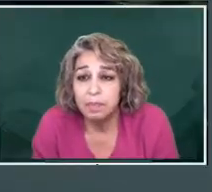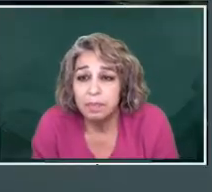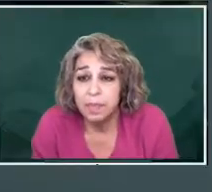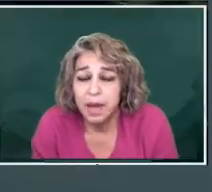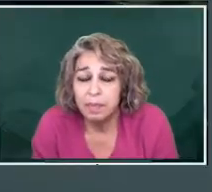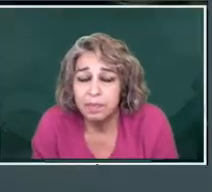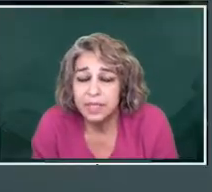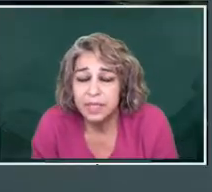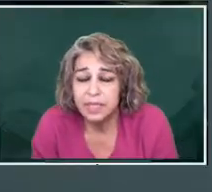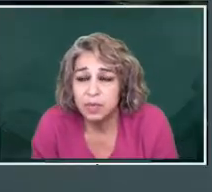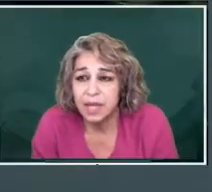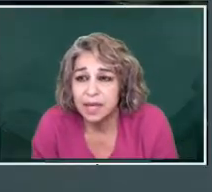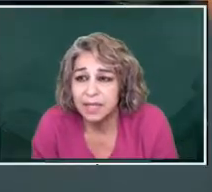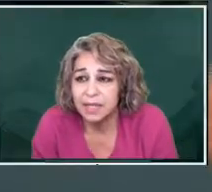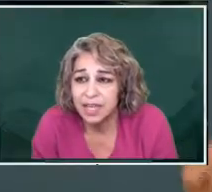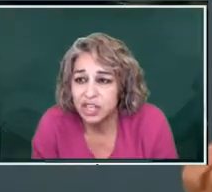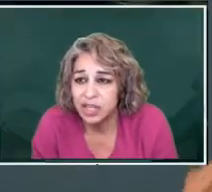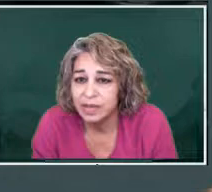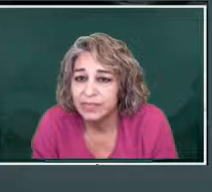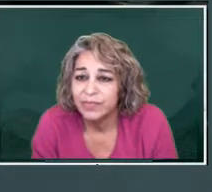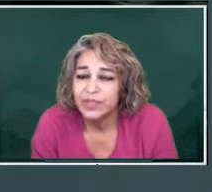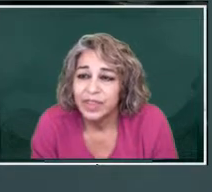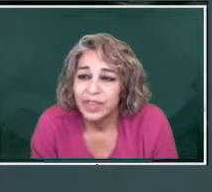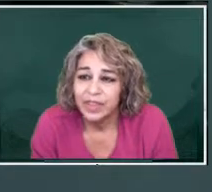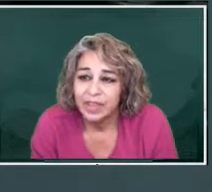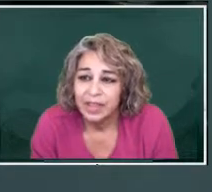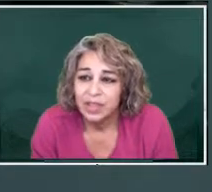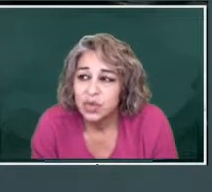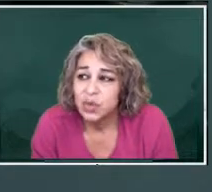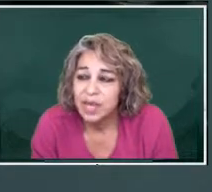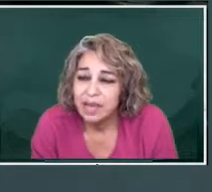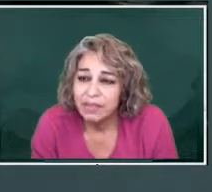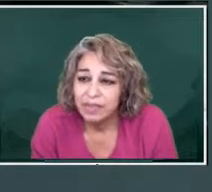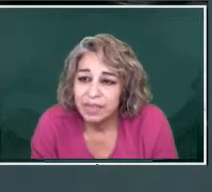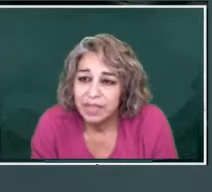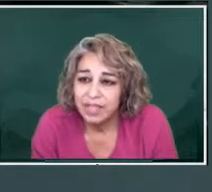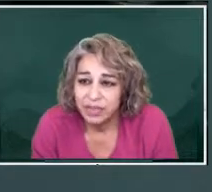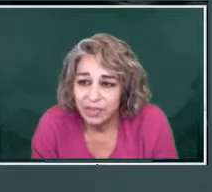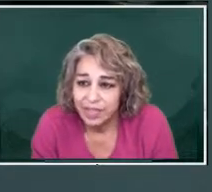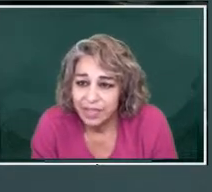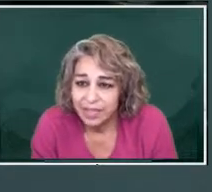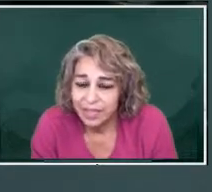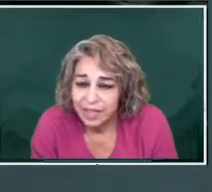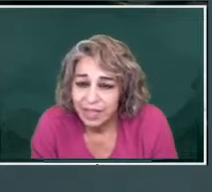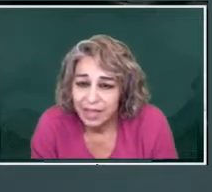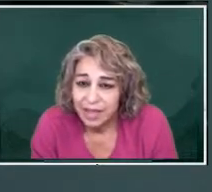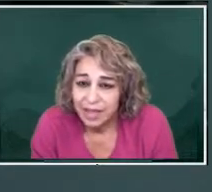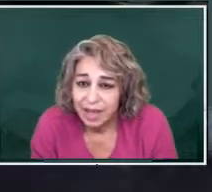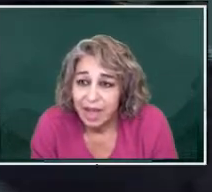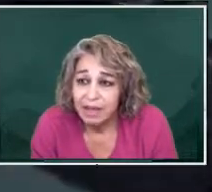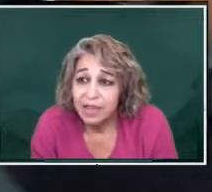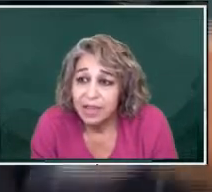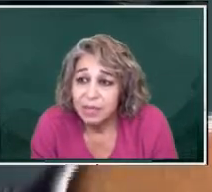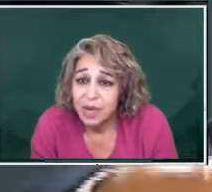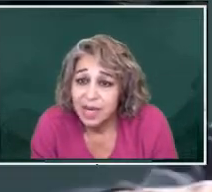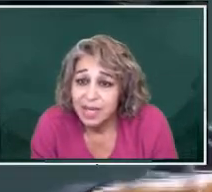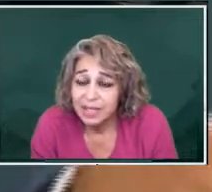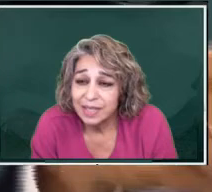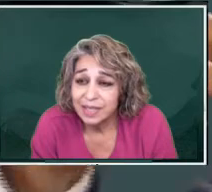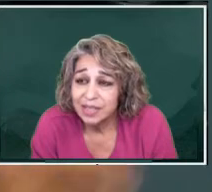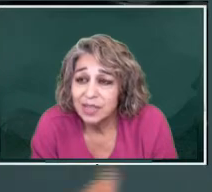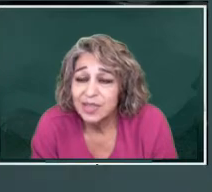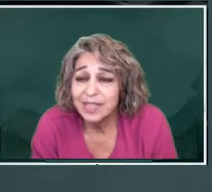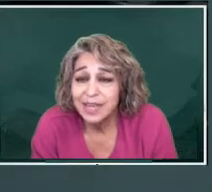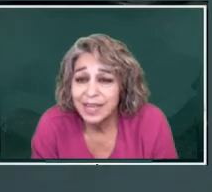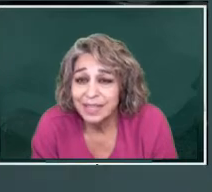um, business with that concession to give the service of the communities